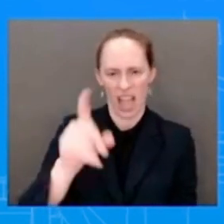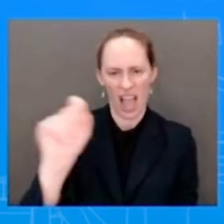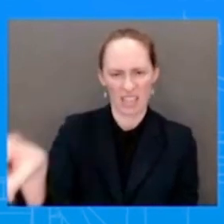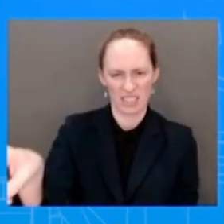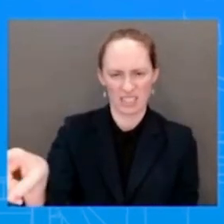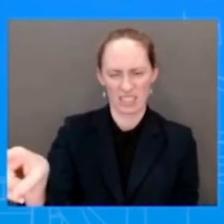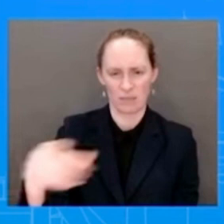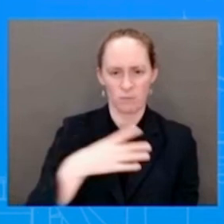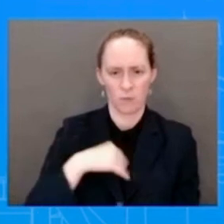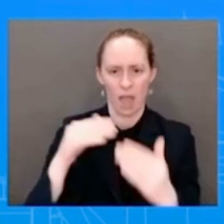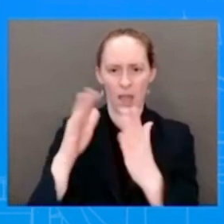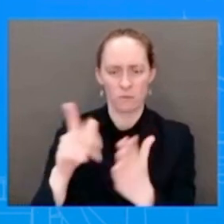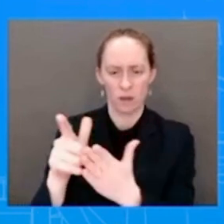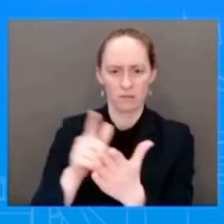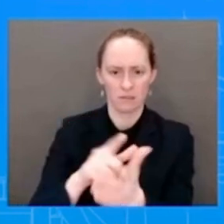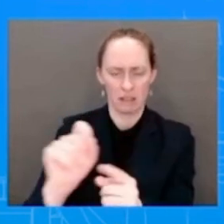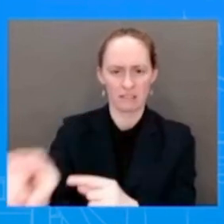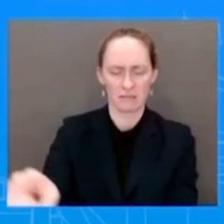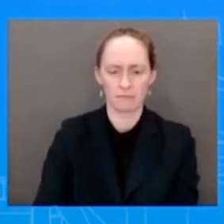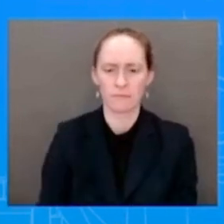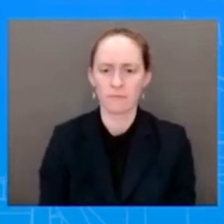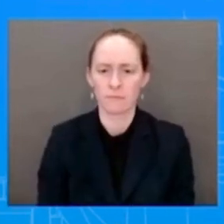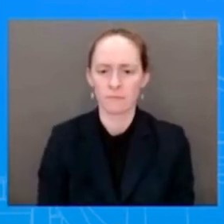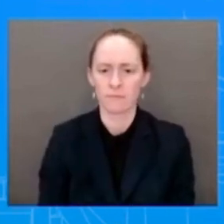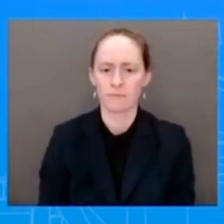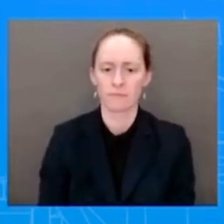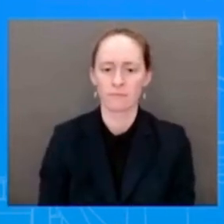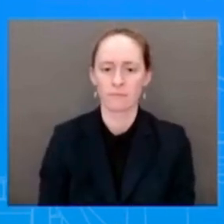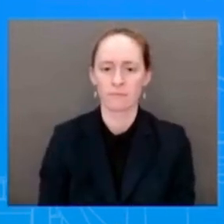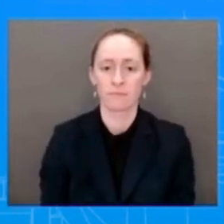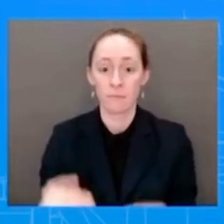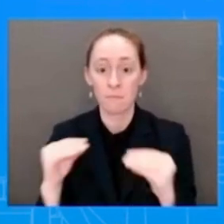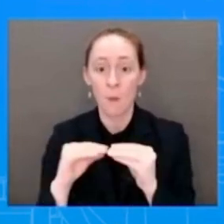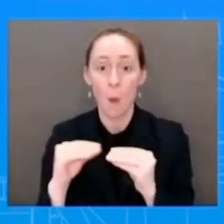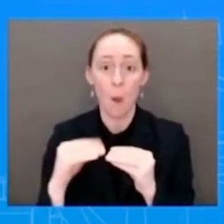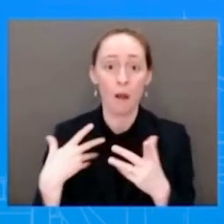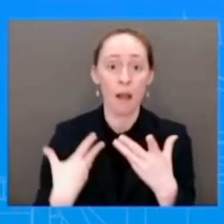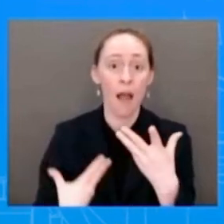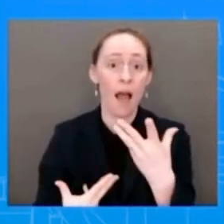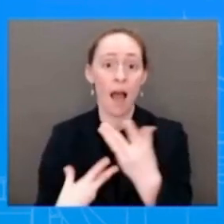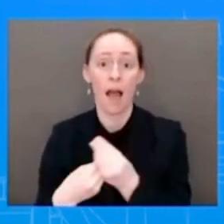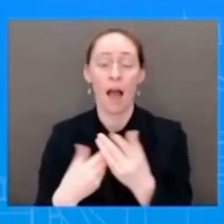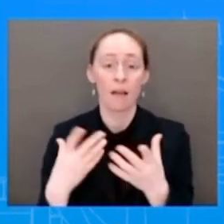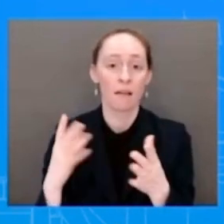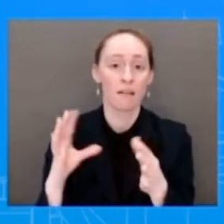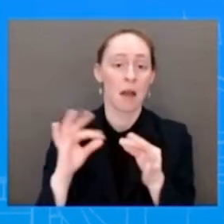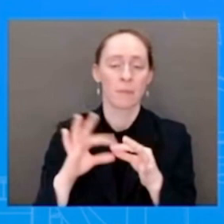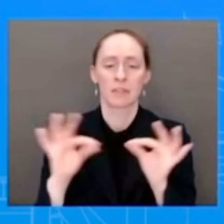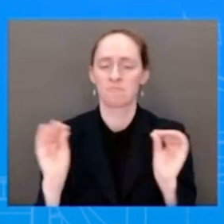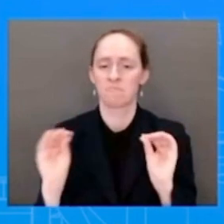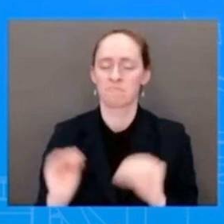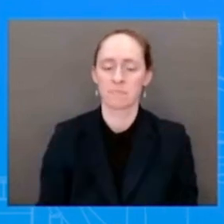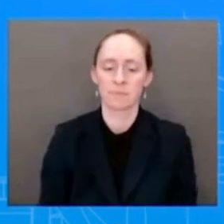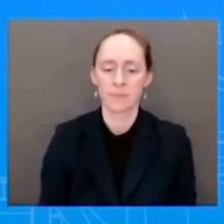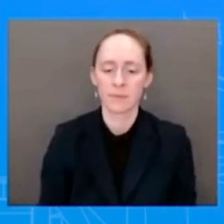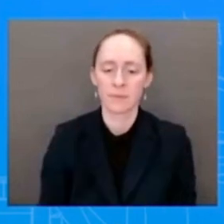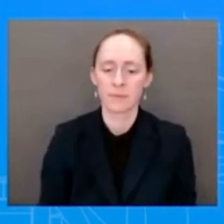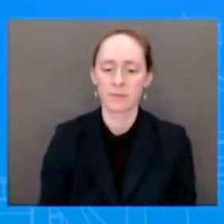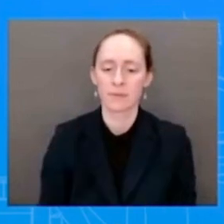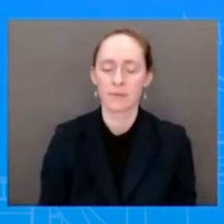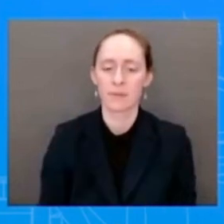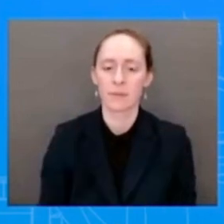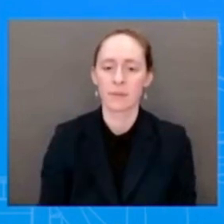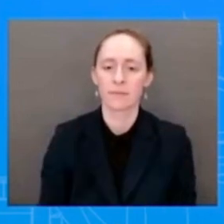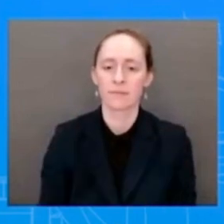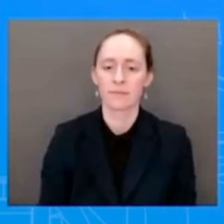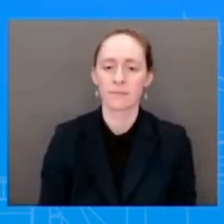don't have anything to add. This is something for his personal representatives to speak to. And as it relates to the agencies, as you were asking me,